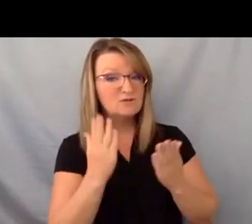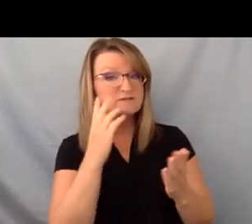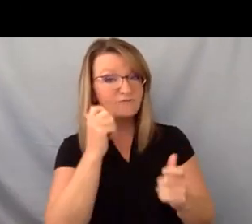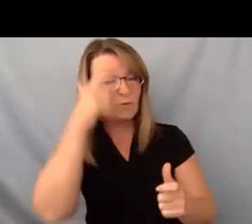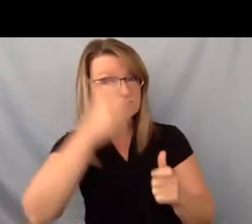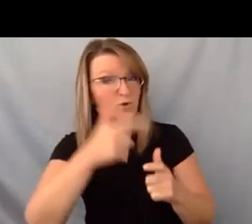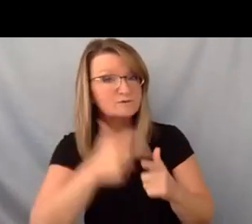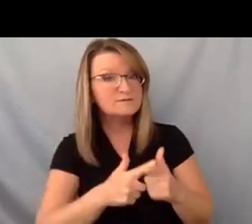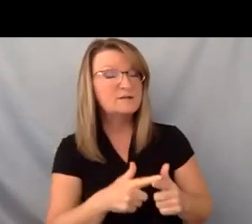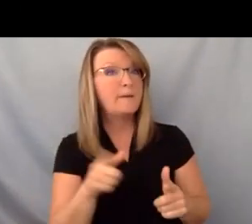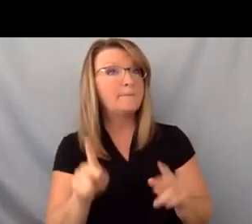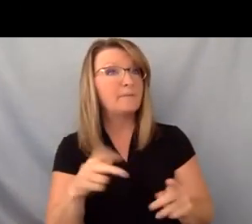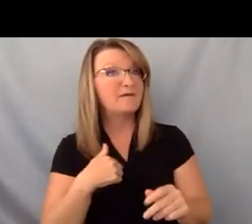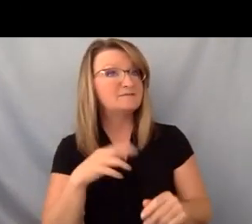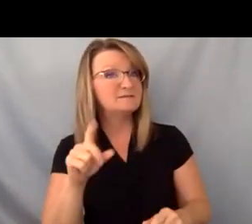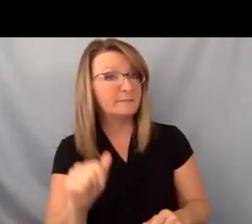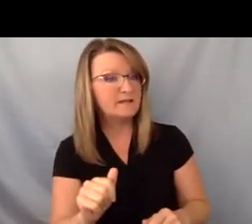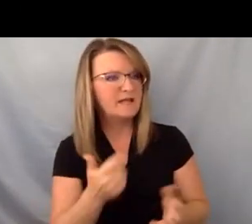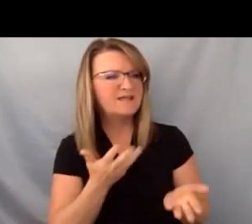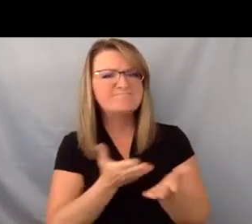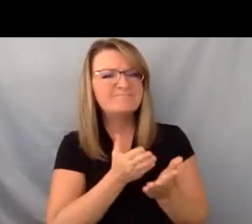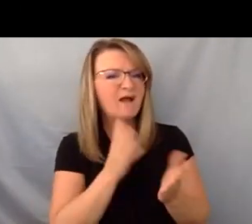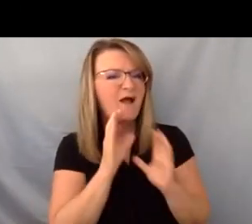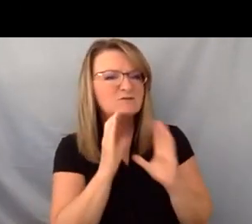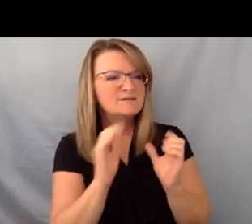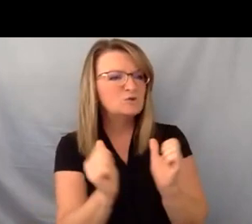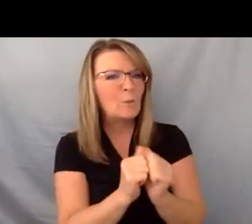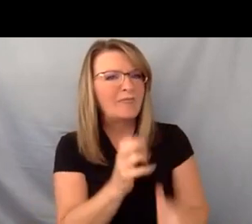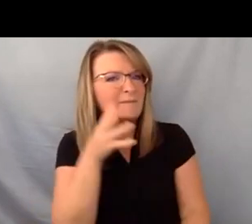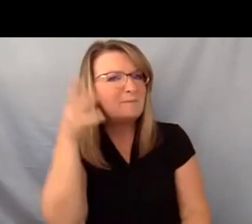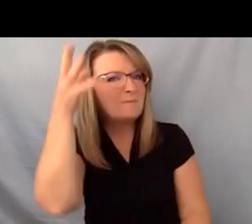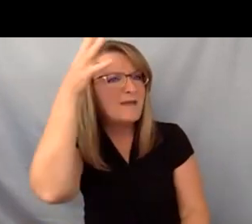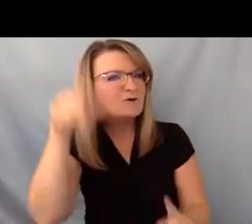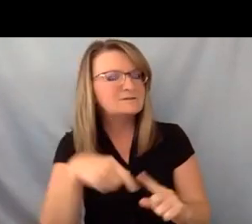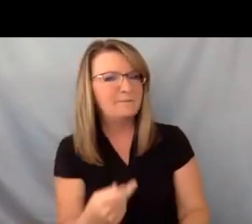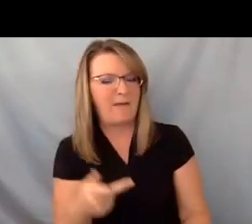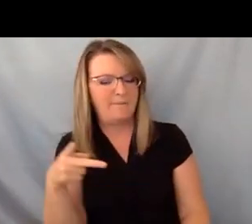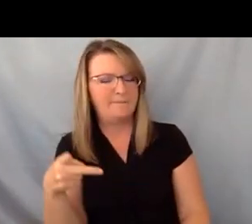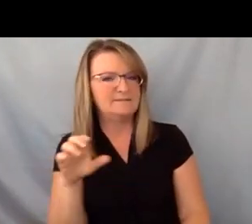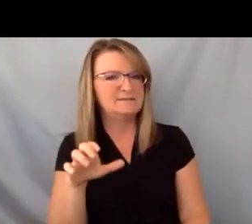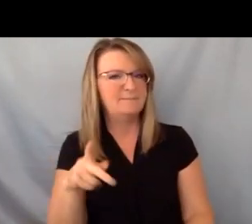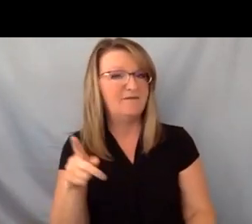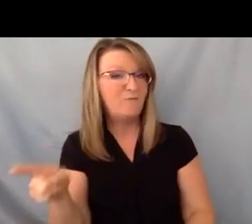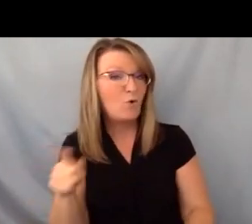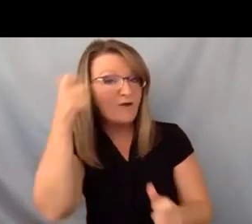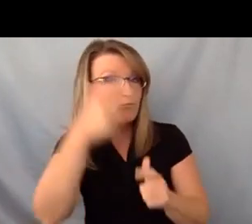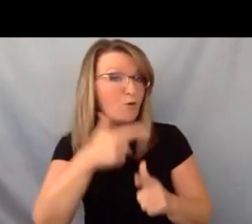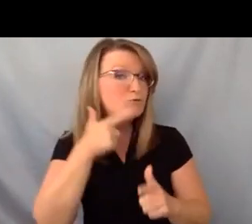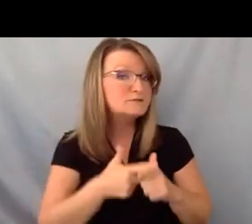of people with disabilities and navigating a conversation with their parents about person-centered planning for their sibling